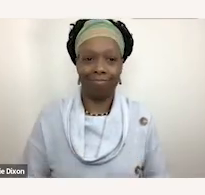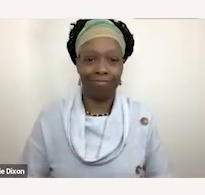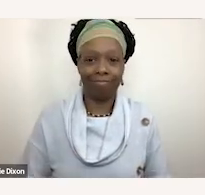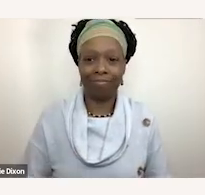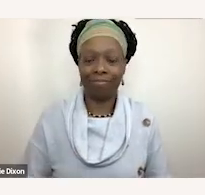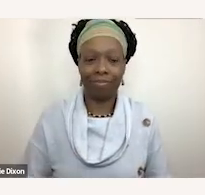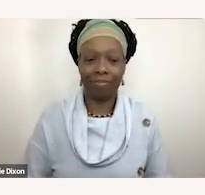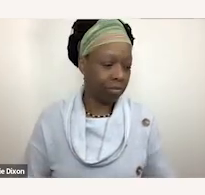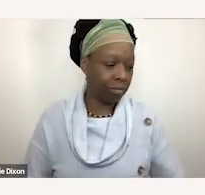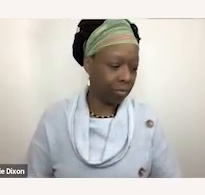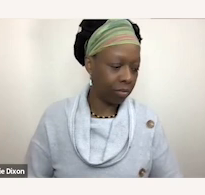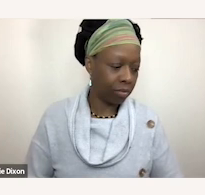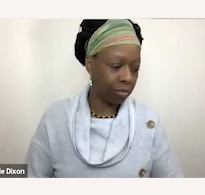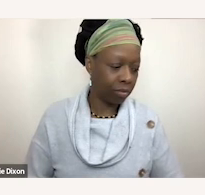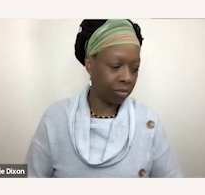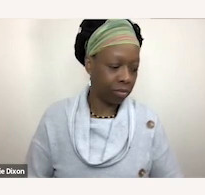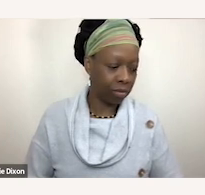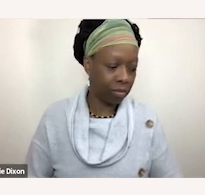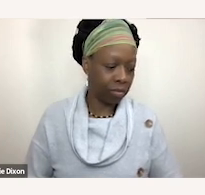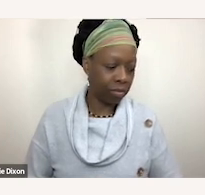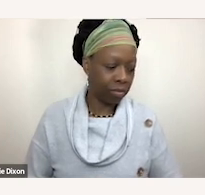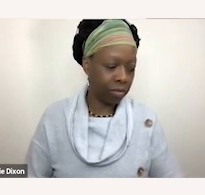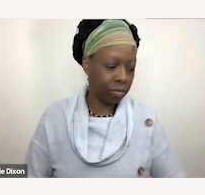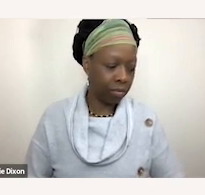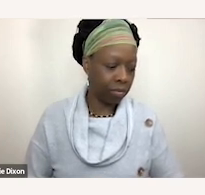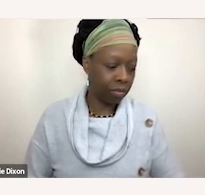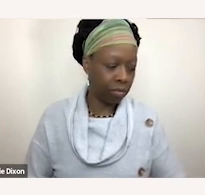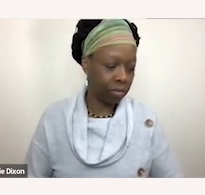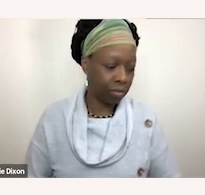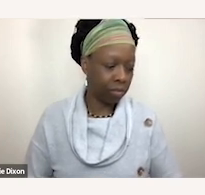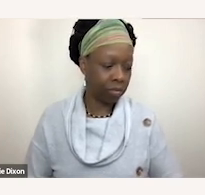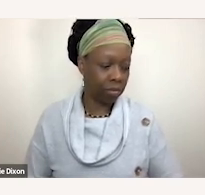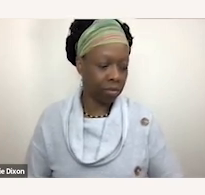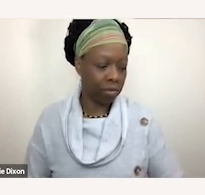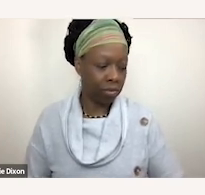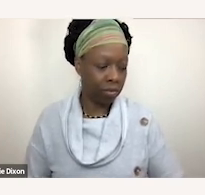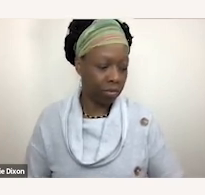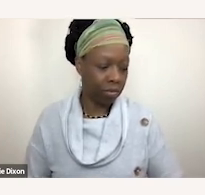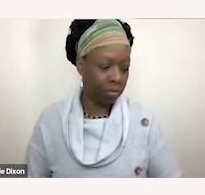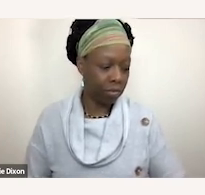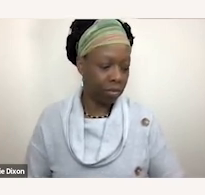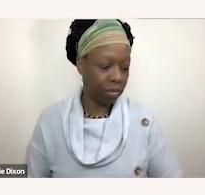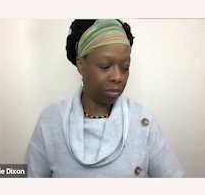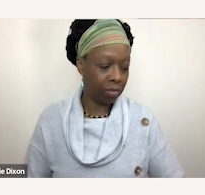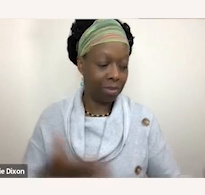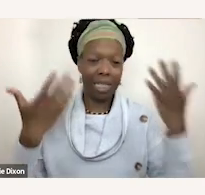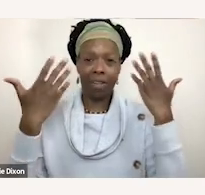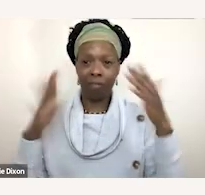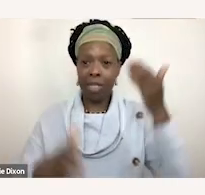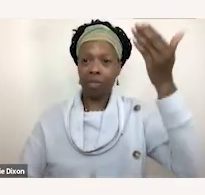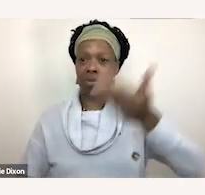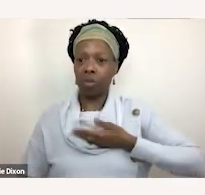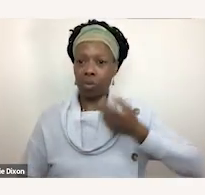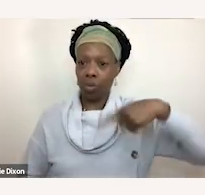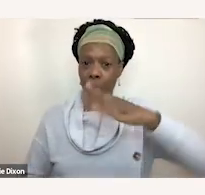so now that we've introduced you to some fabulous members of the disability community we need